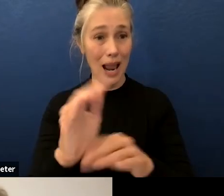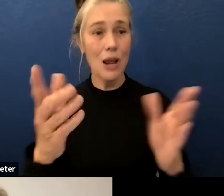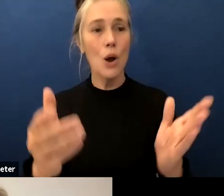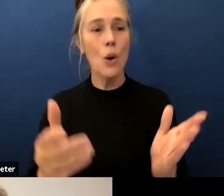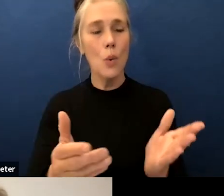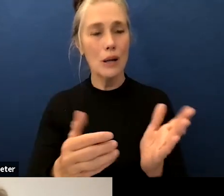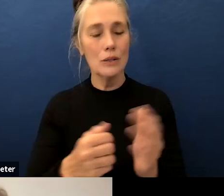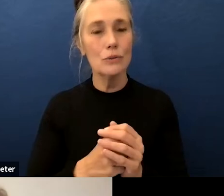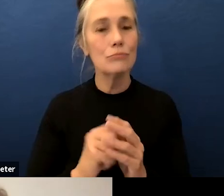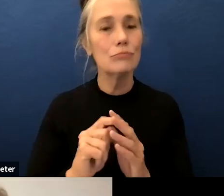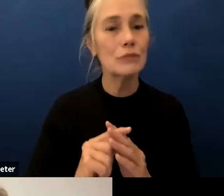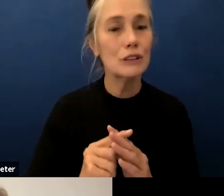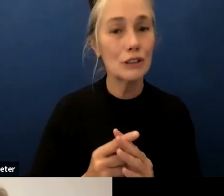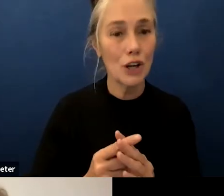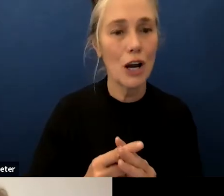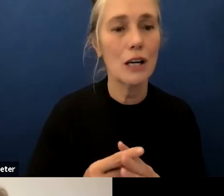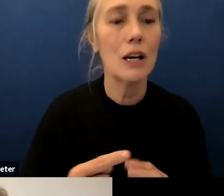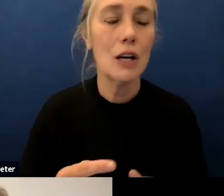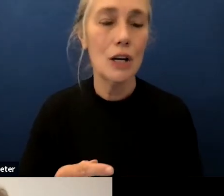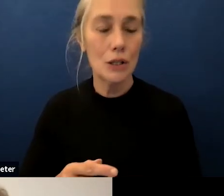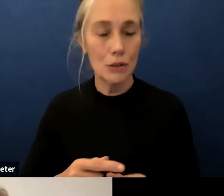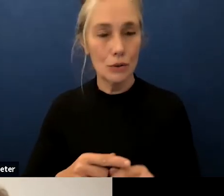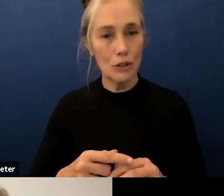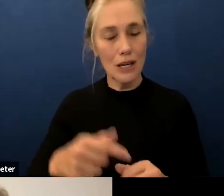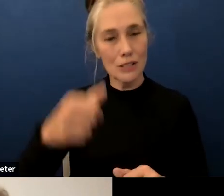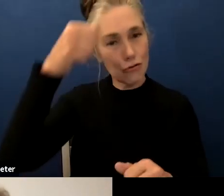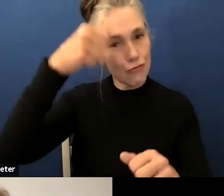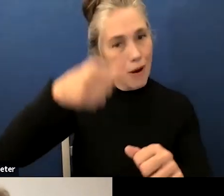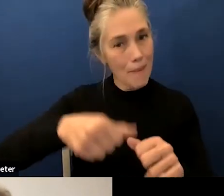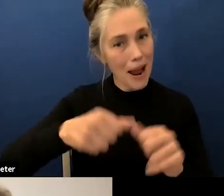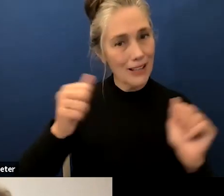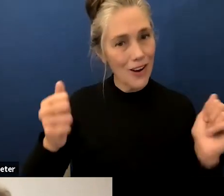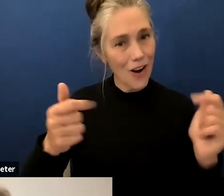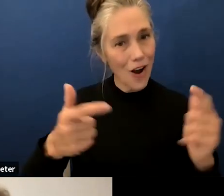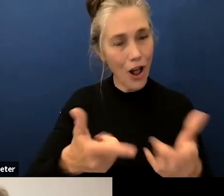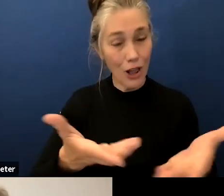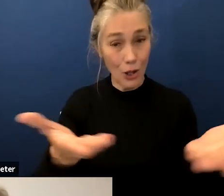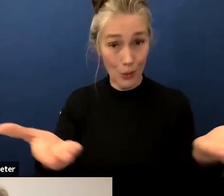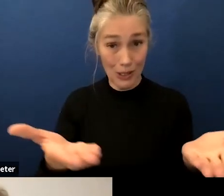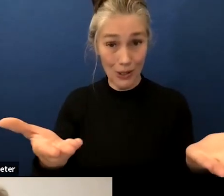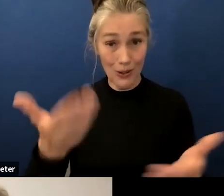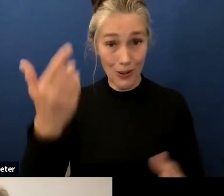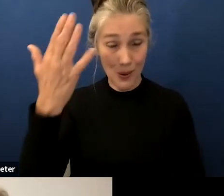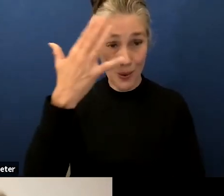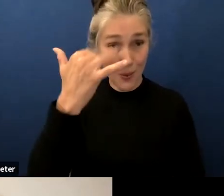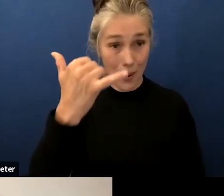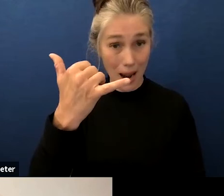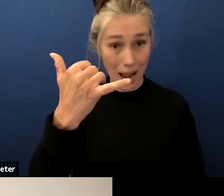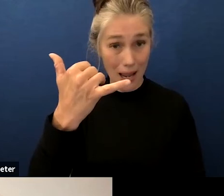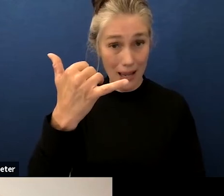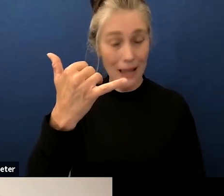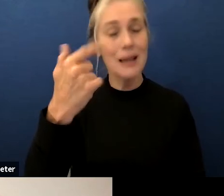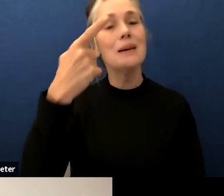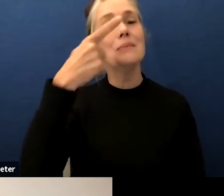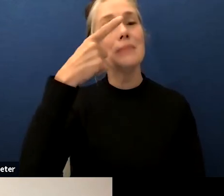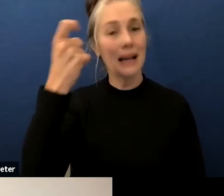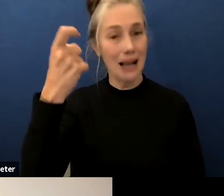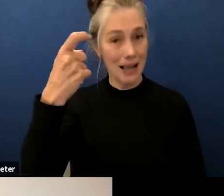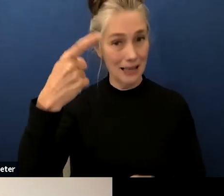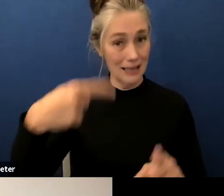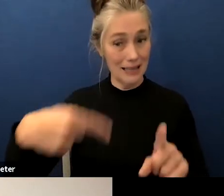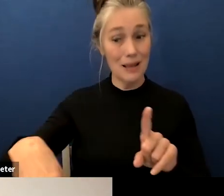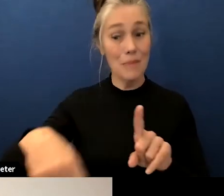just start by reminding us all that we exist because and for our students